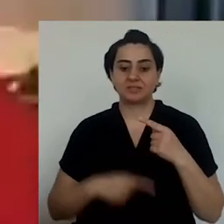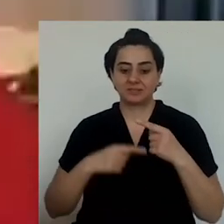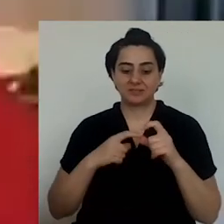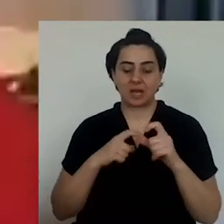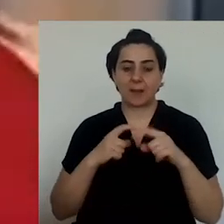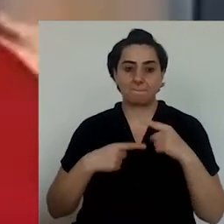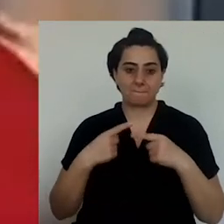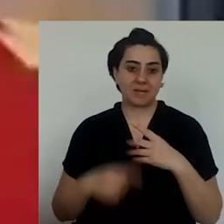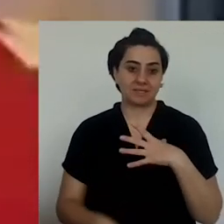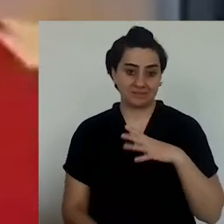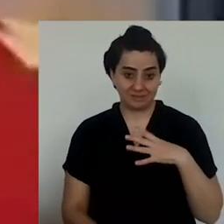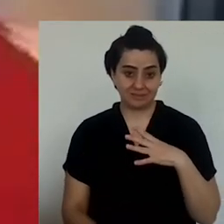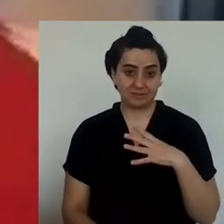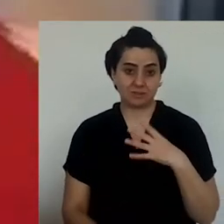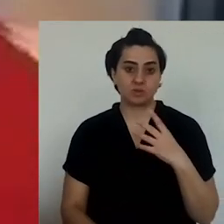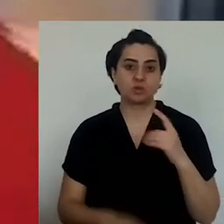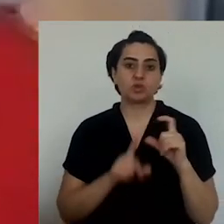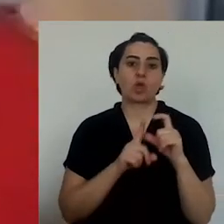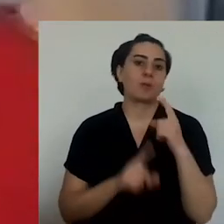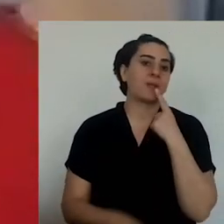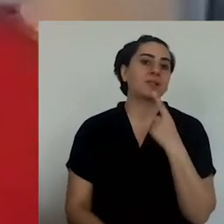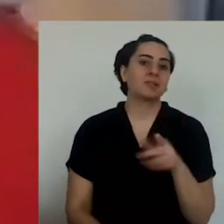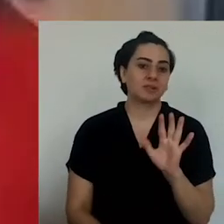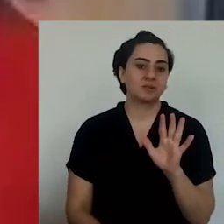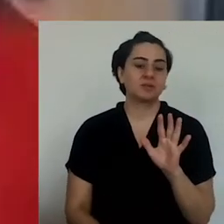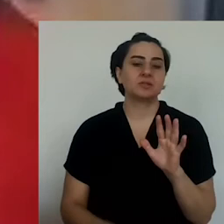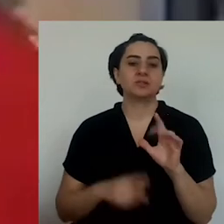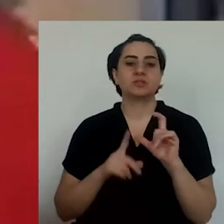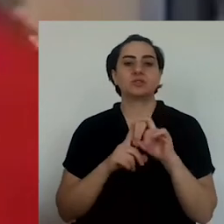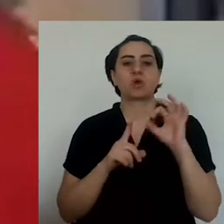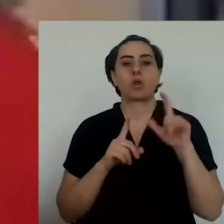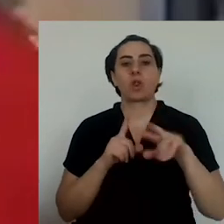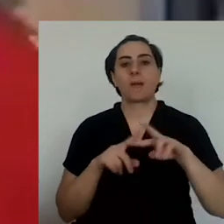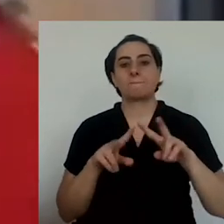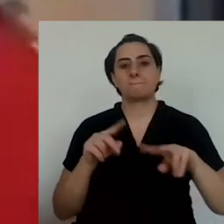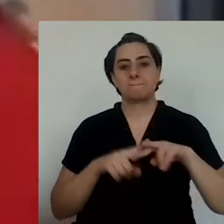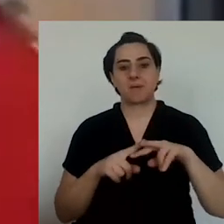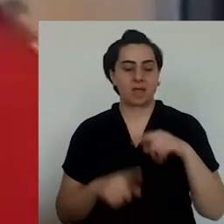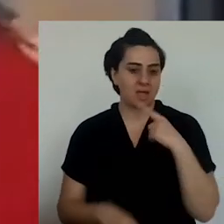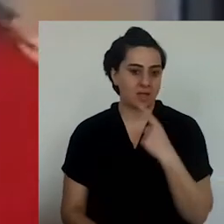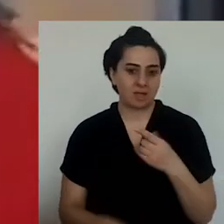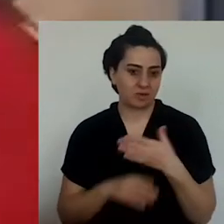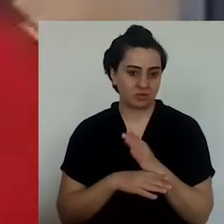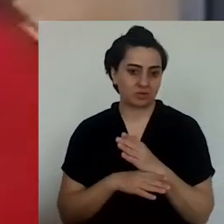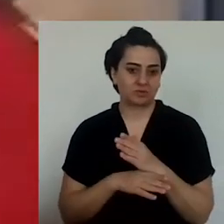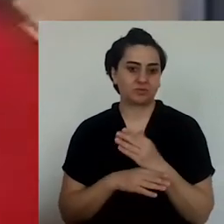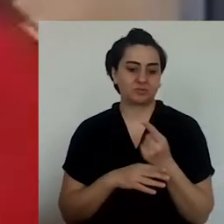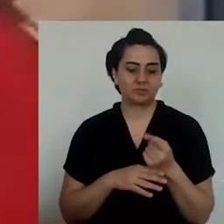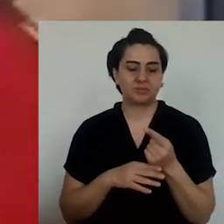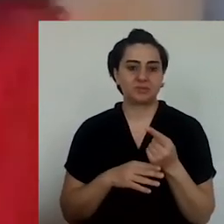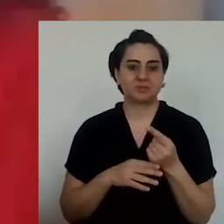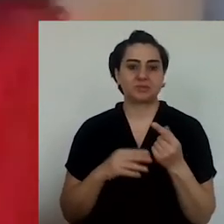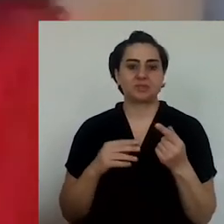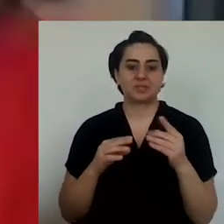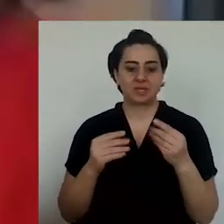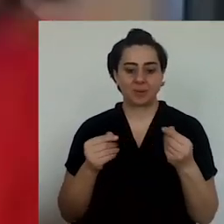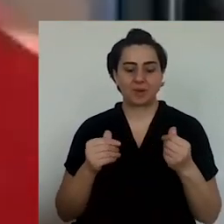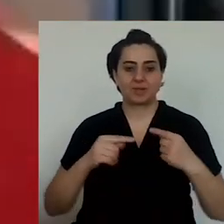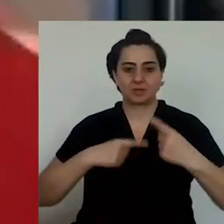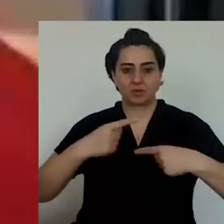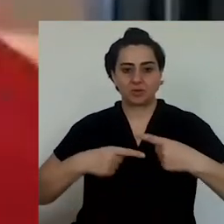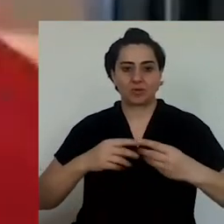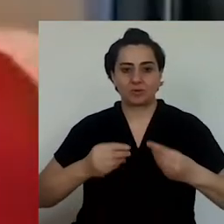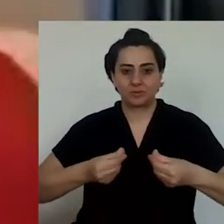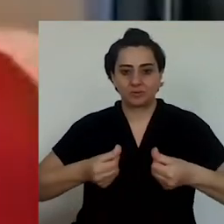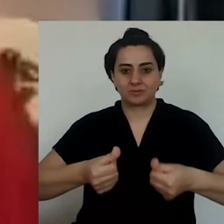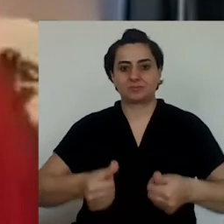Older books have all these nice terms. And if we want to say sarma, we're not